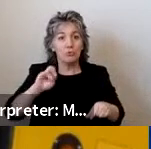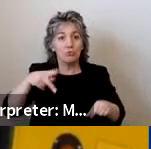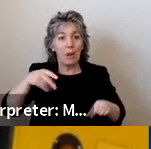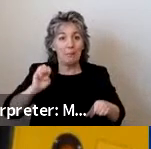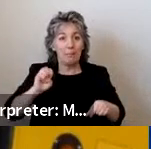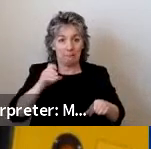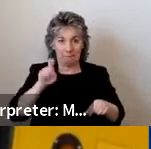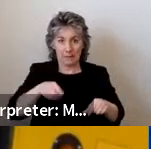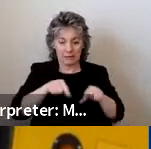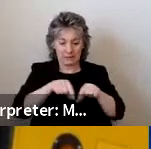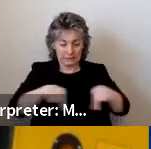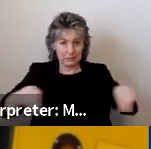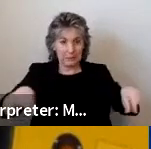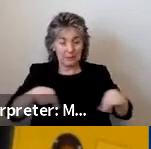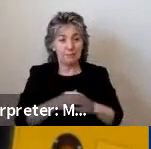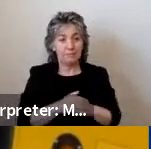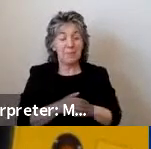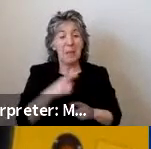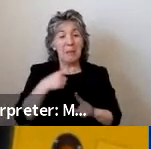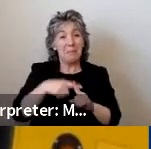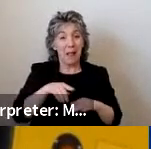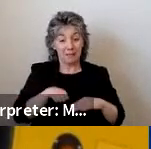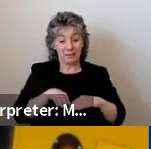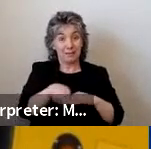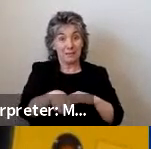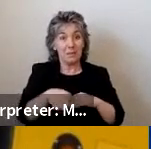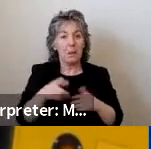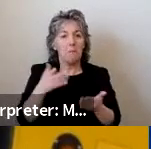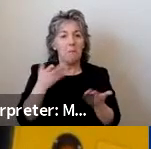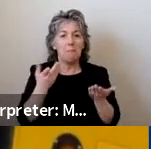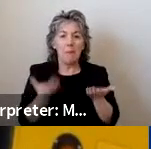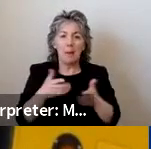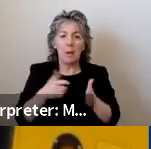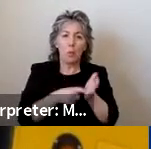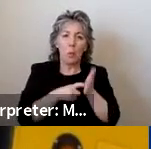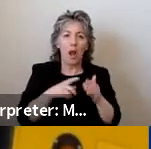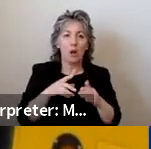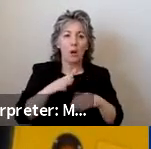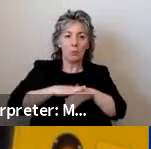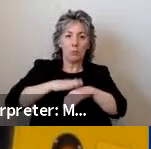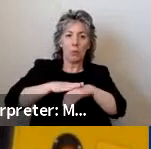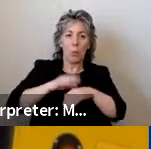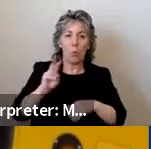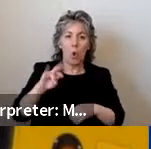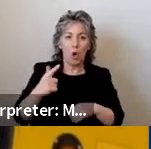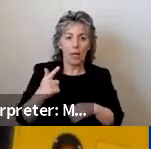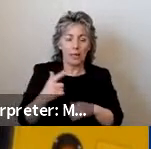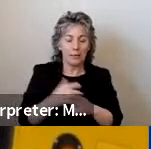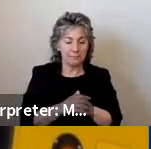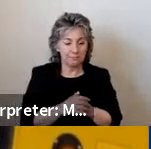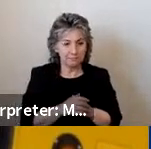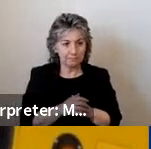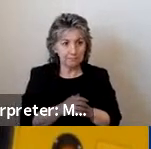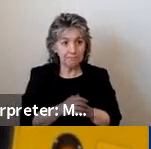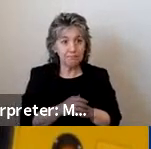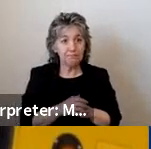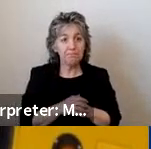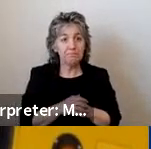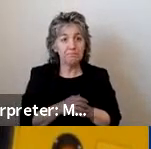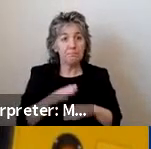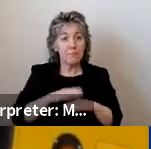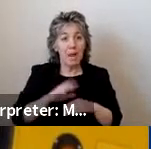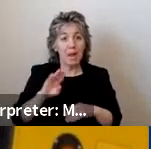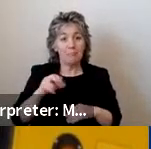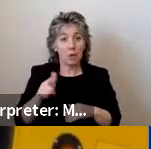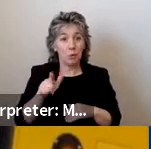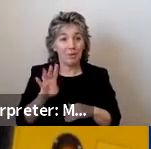boarding platform may need detectable warnings. Our presenter in session number 2 on March 24th will discuss autonomous vehicles